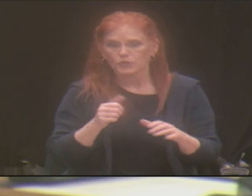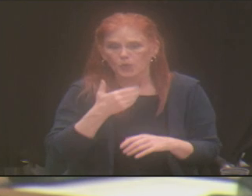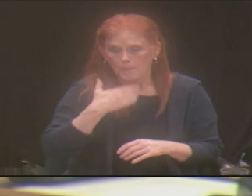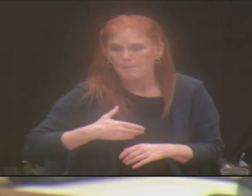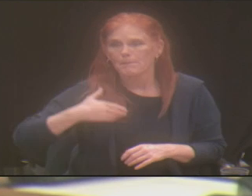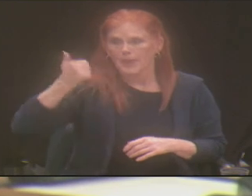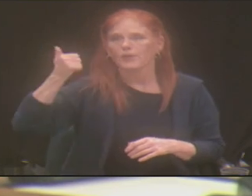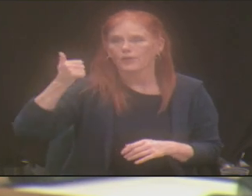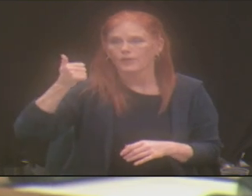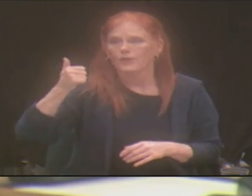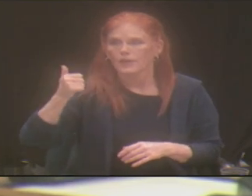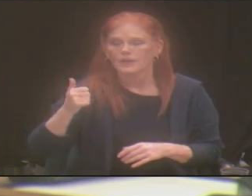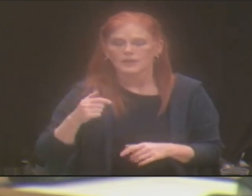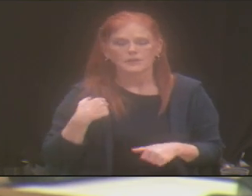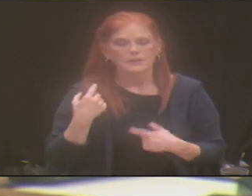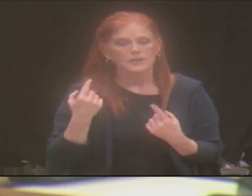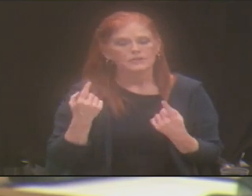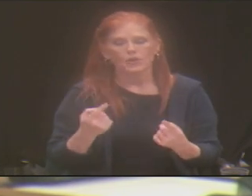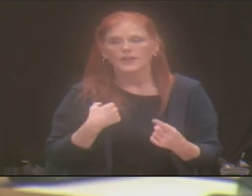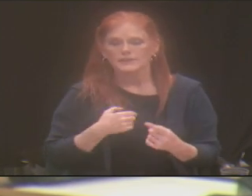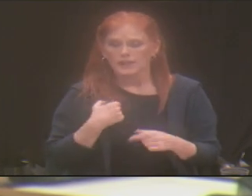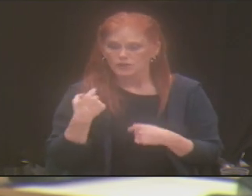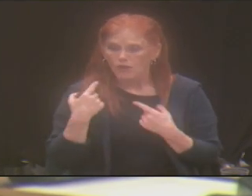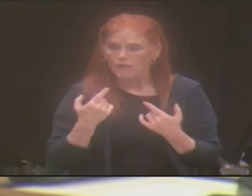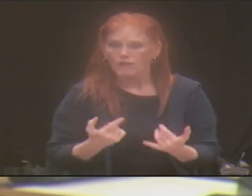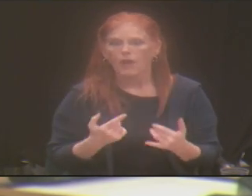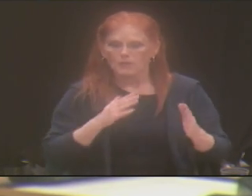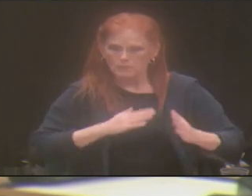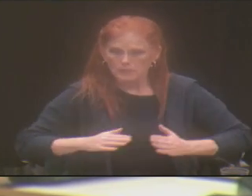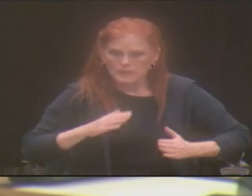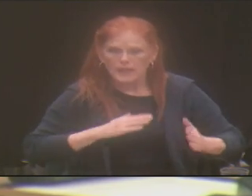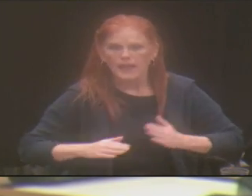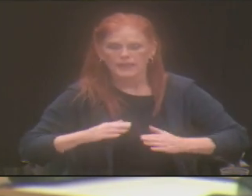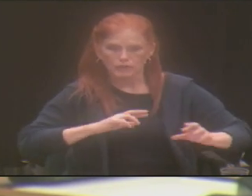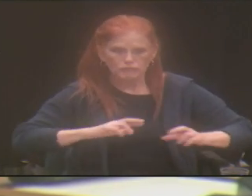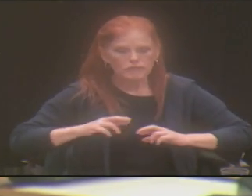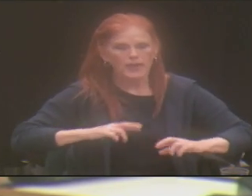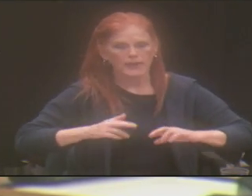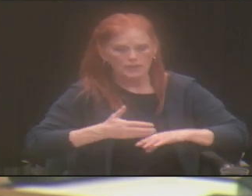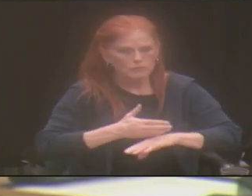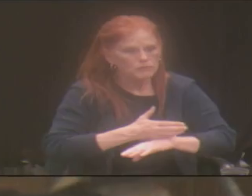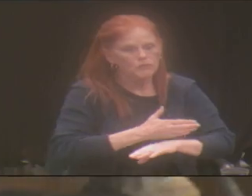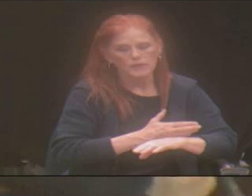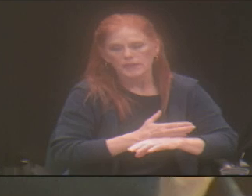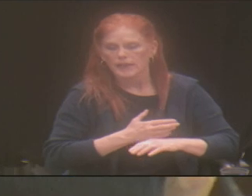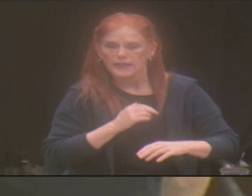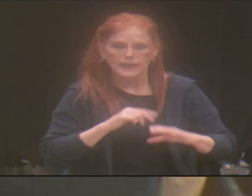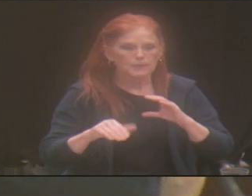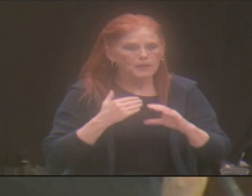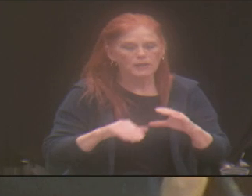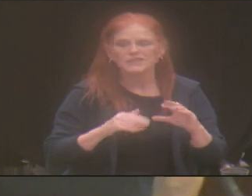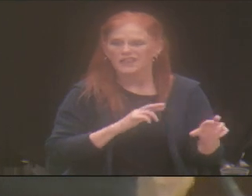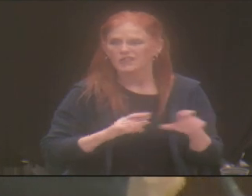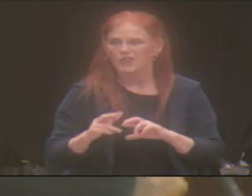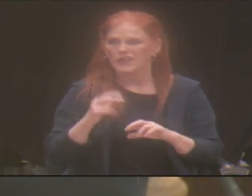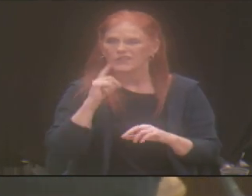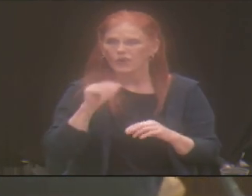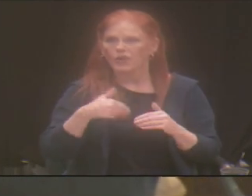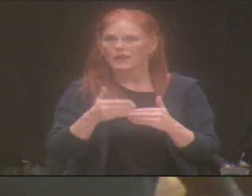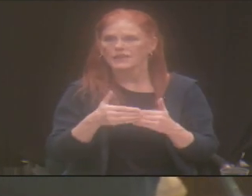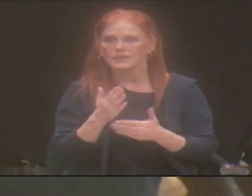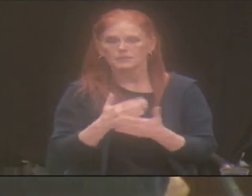And so it's just been lots of groundwork, phone calling and emails. Would you be able to, I wonder if there's an